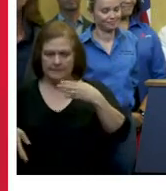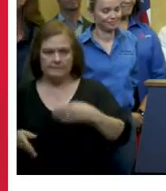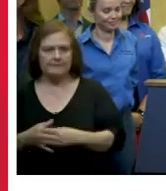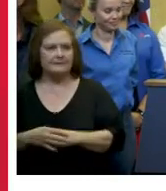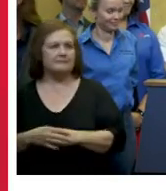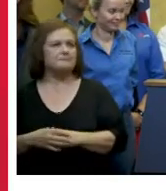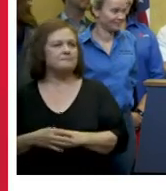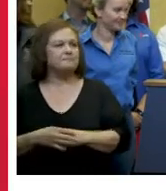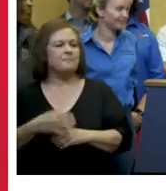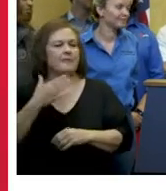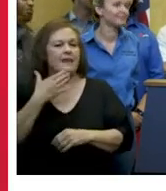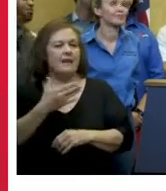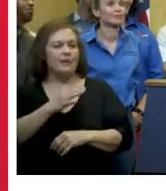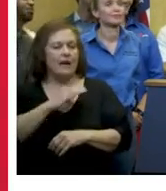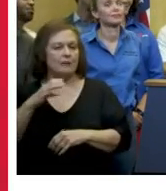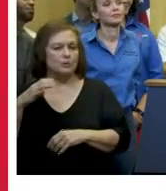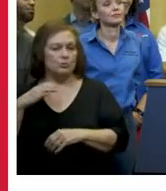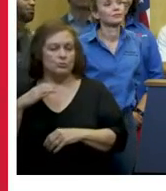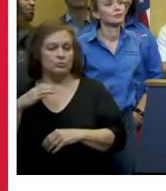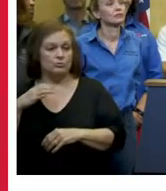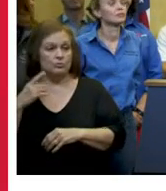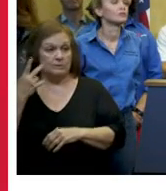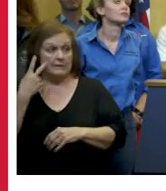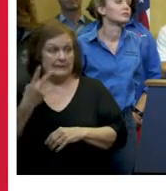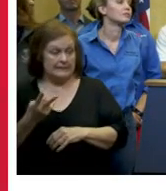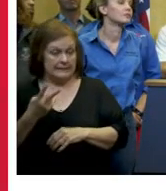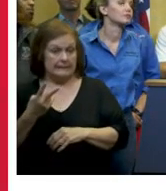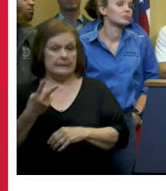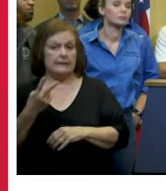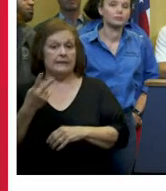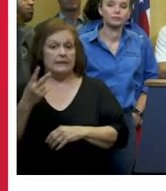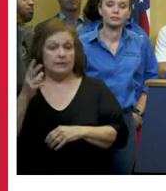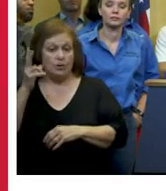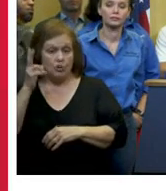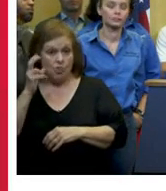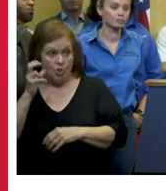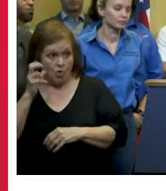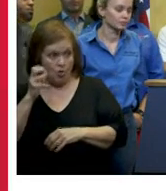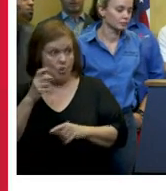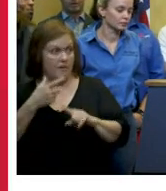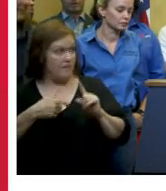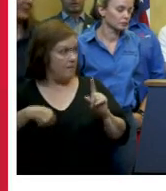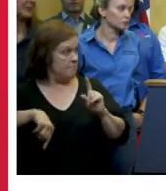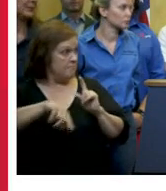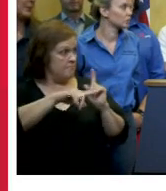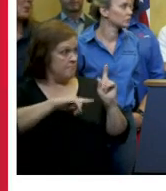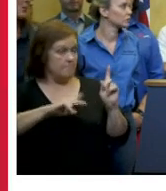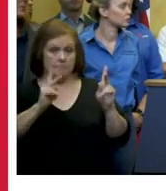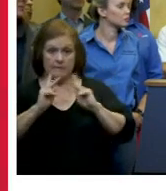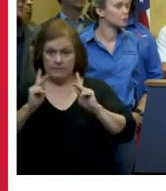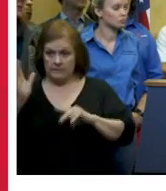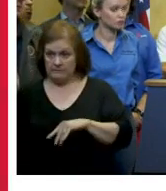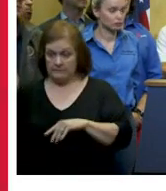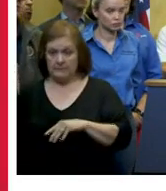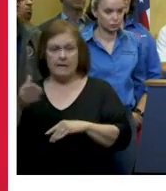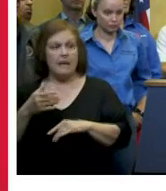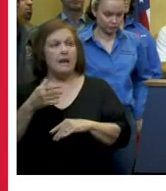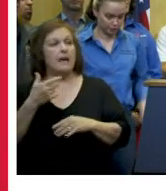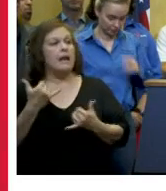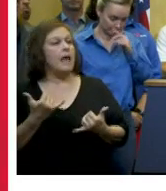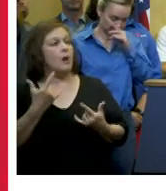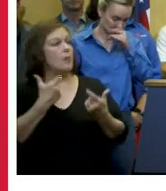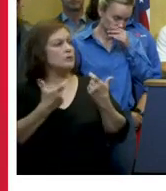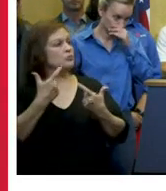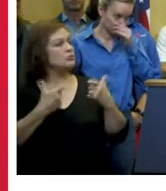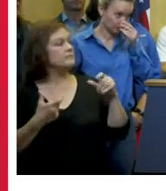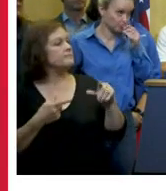thank you councilman now as you can see and you've heard um from all of our partners here and we'll take questions at this